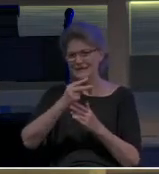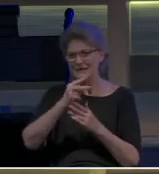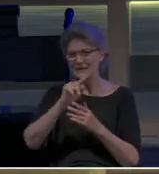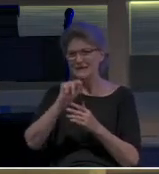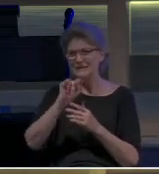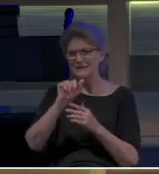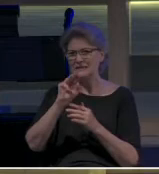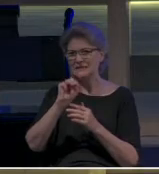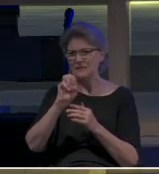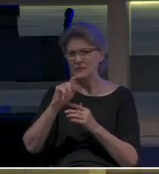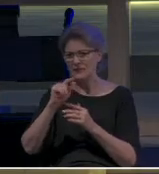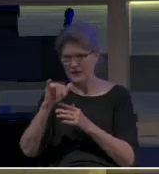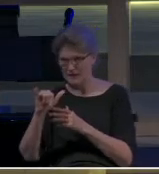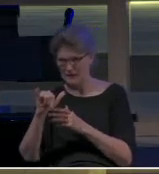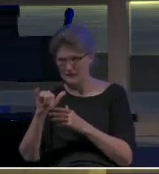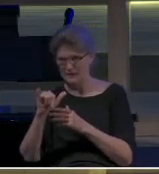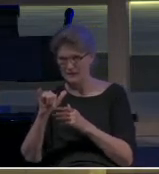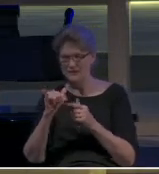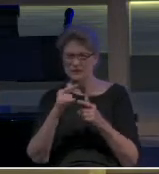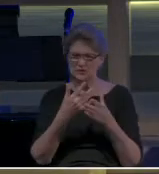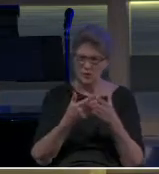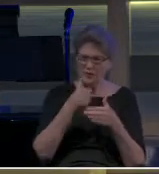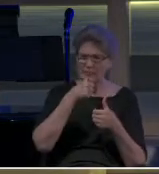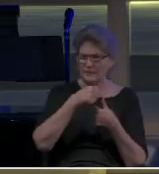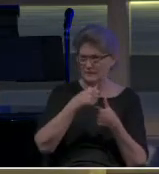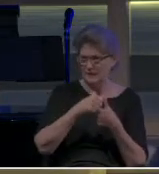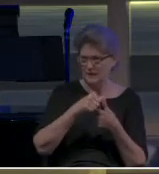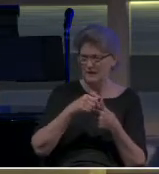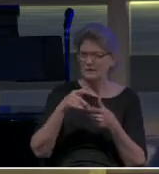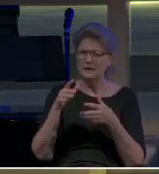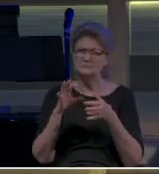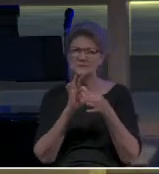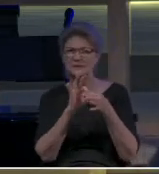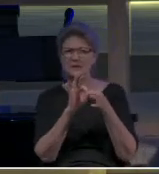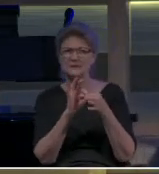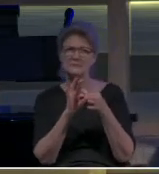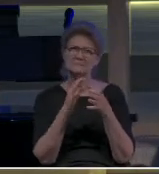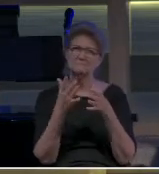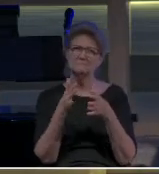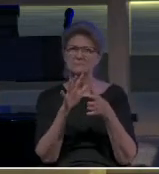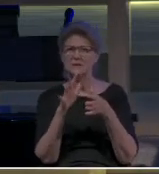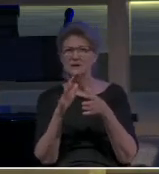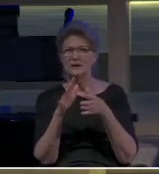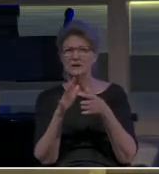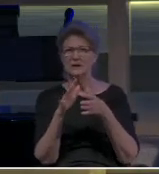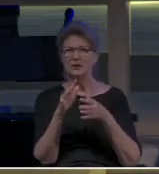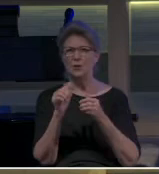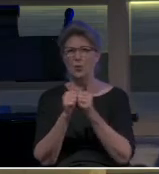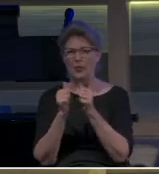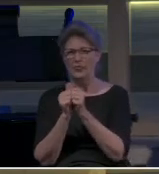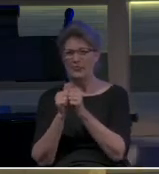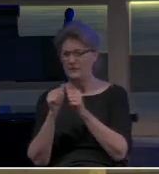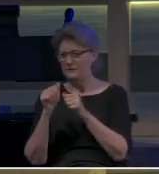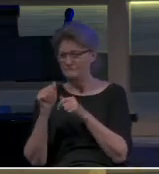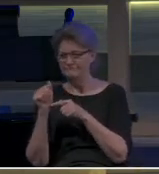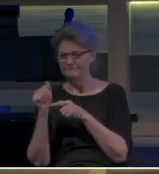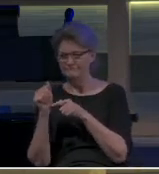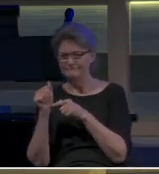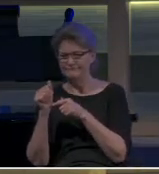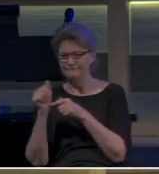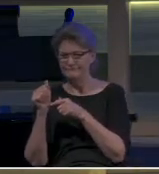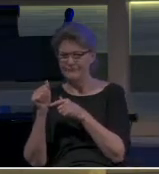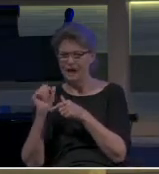to me, lends itself to part of the context in which we find ourselves as a community. Because we have